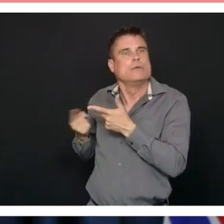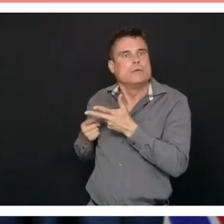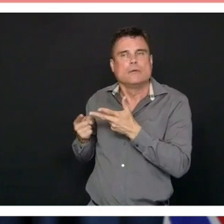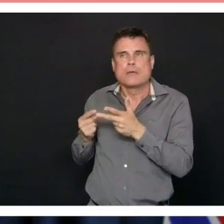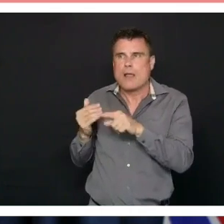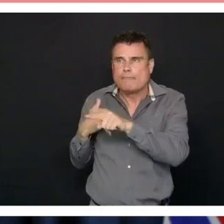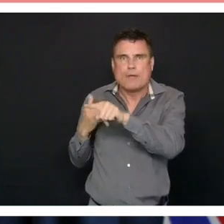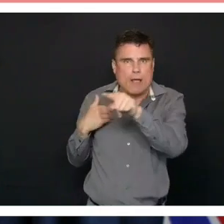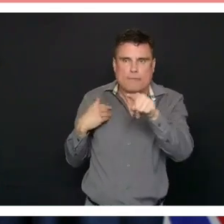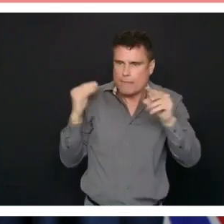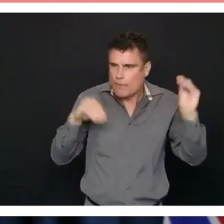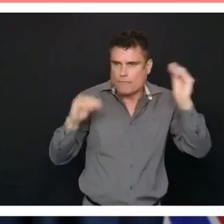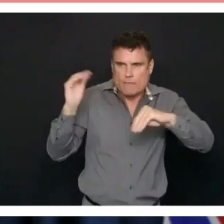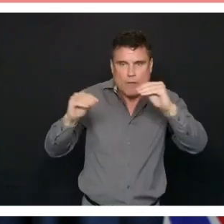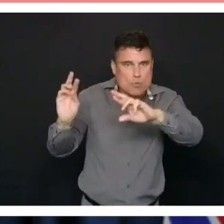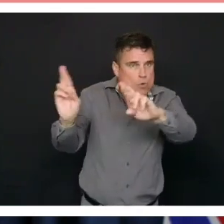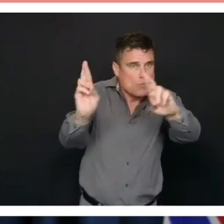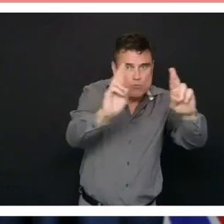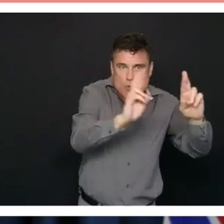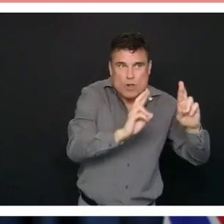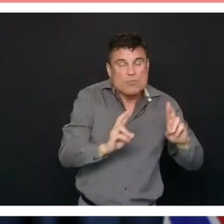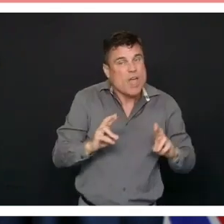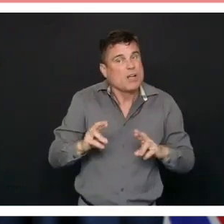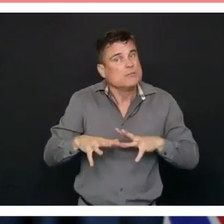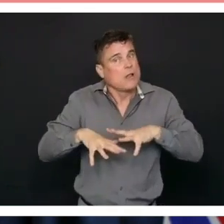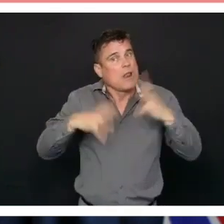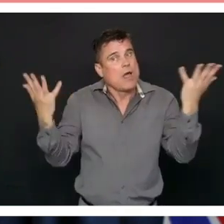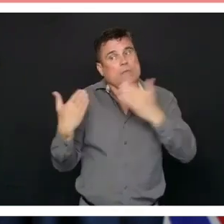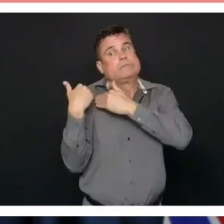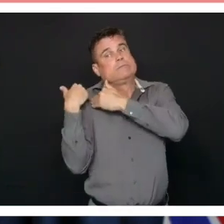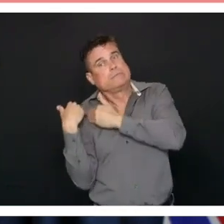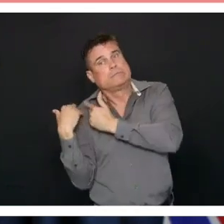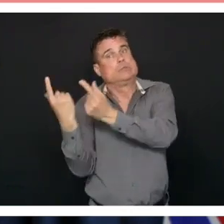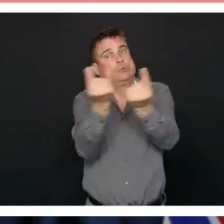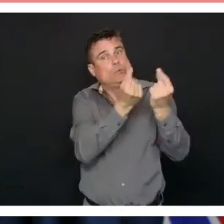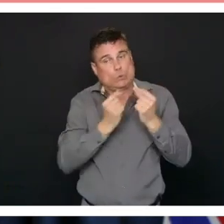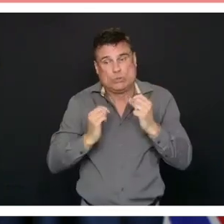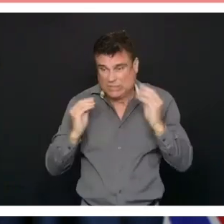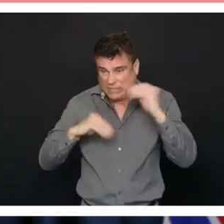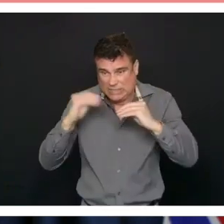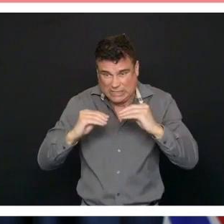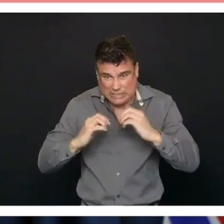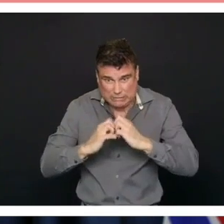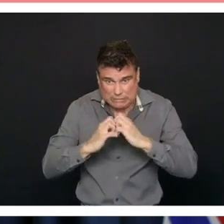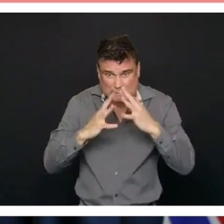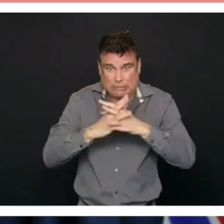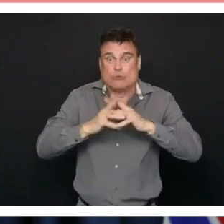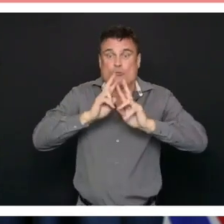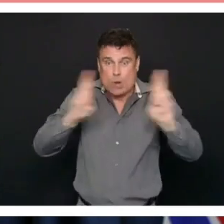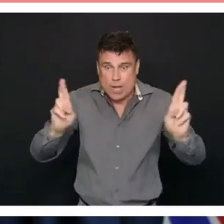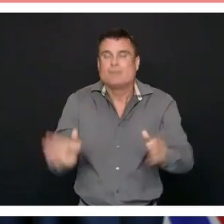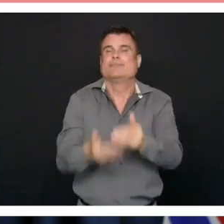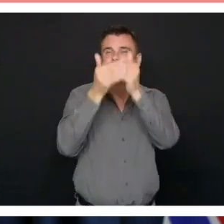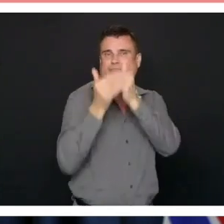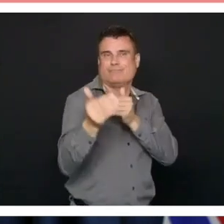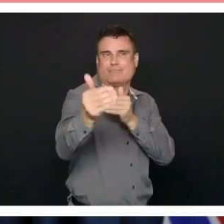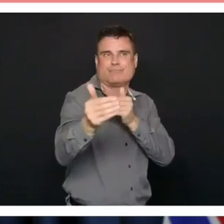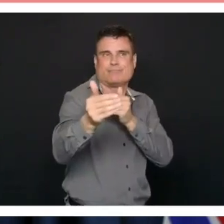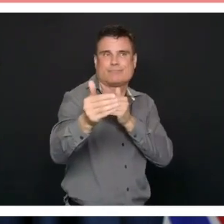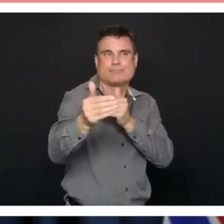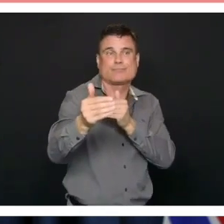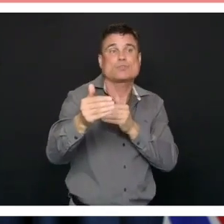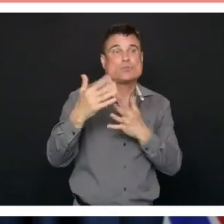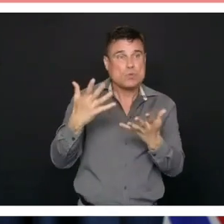it does take extraordinary effort to relaunch the system the shutting it down meant for those who